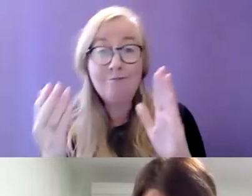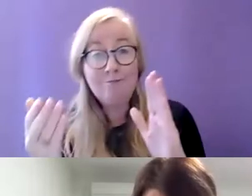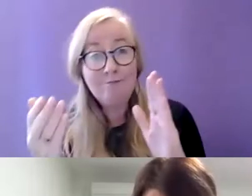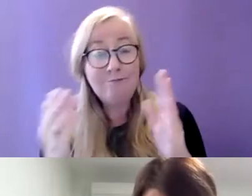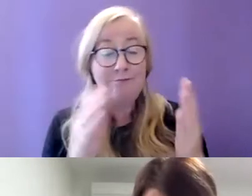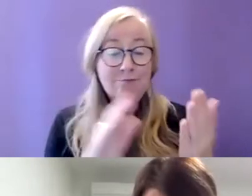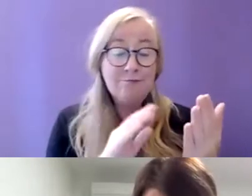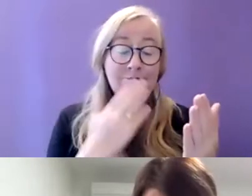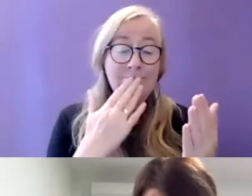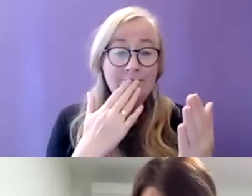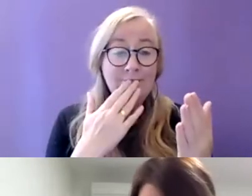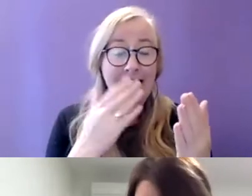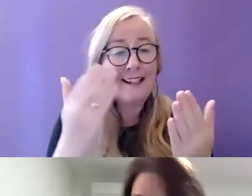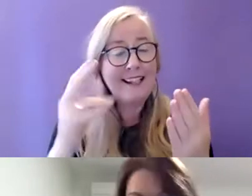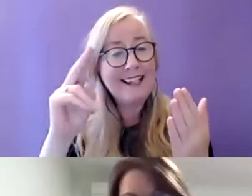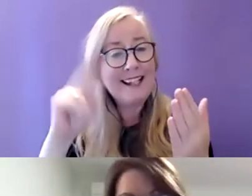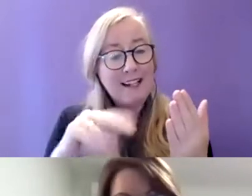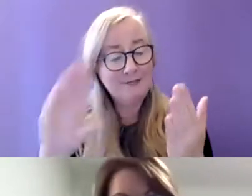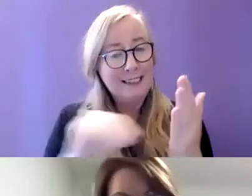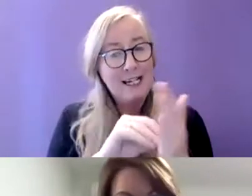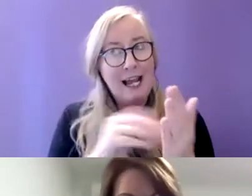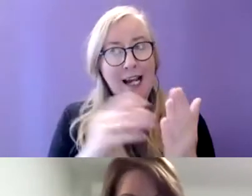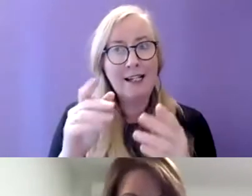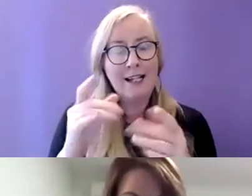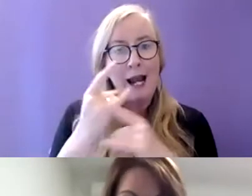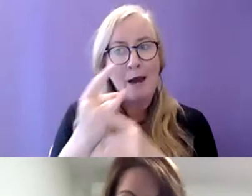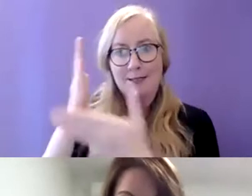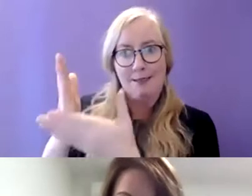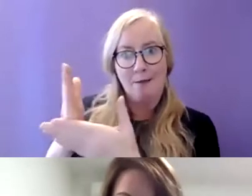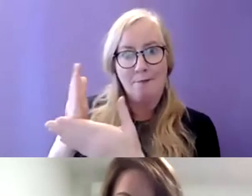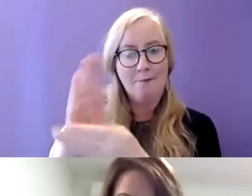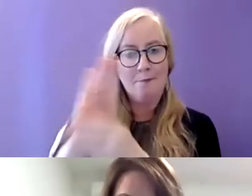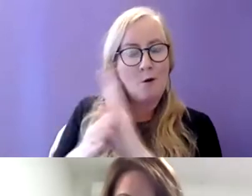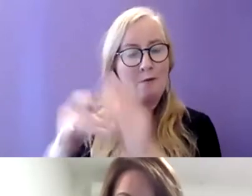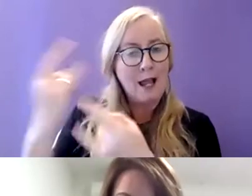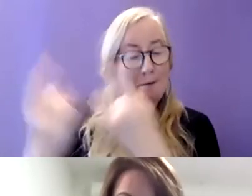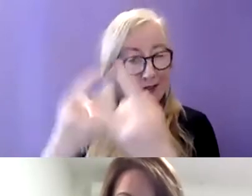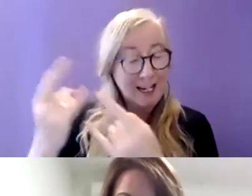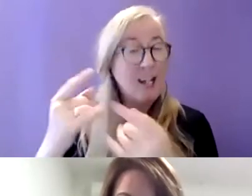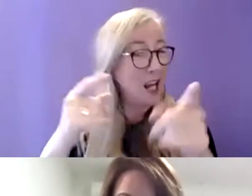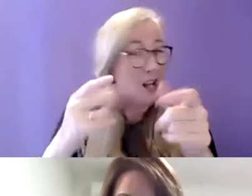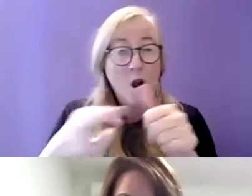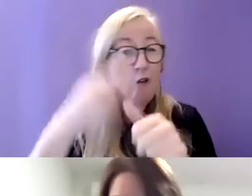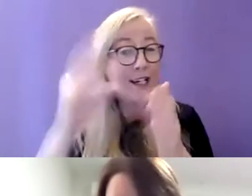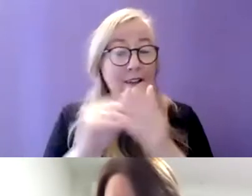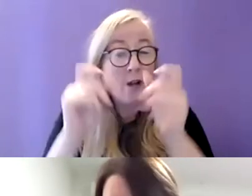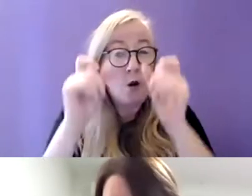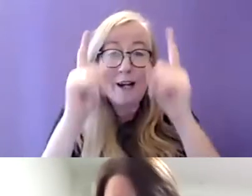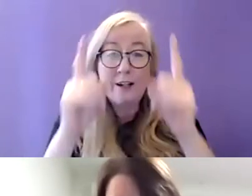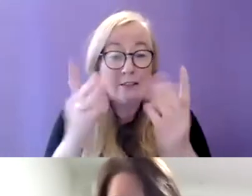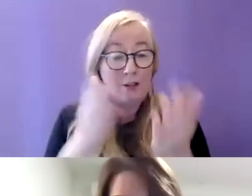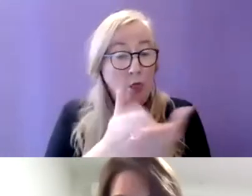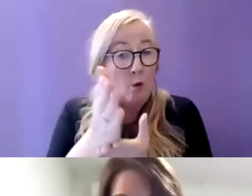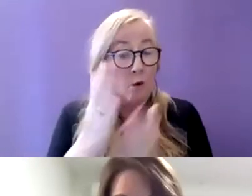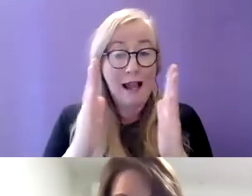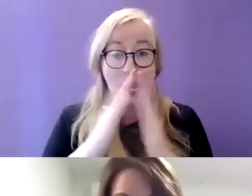the area of prevention I think there is an awareness already within housing policy that